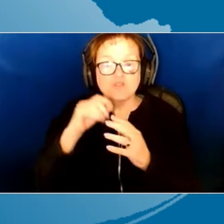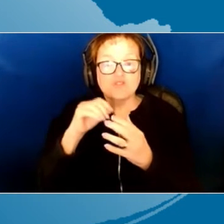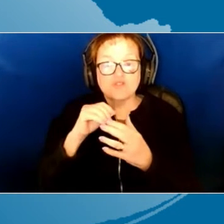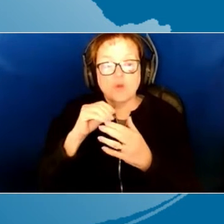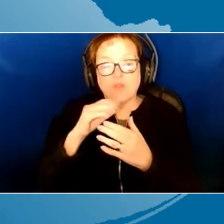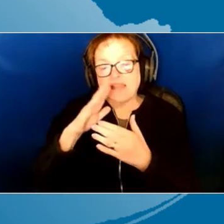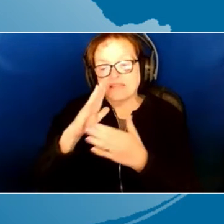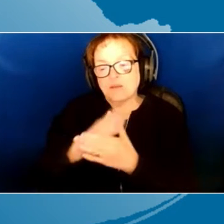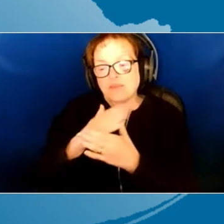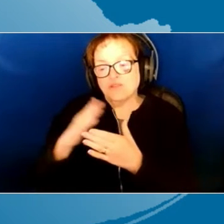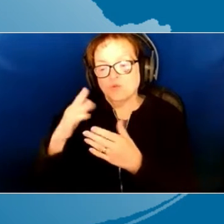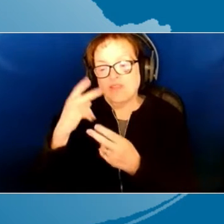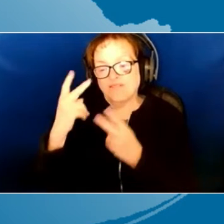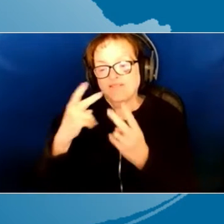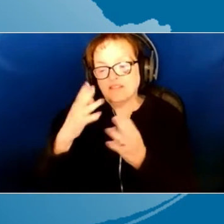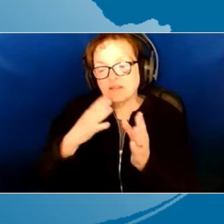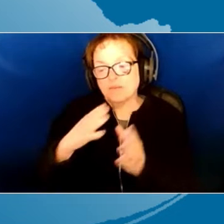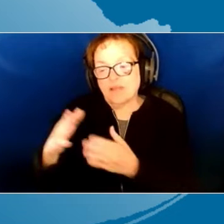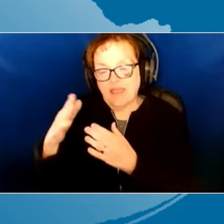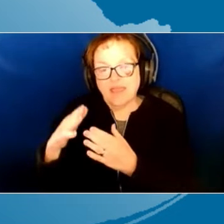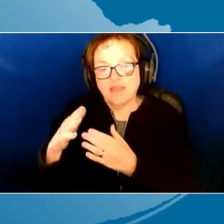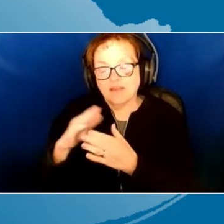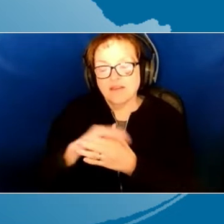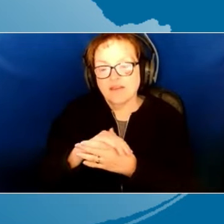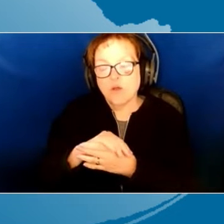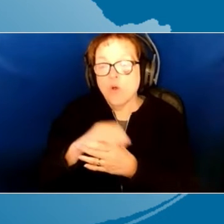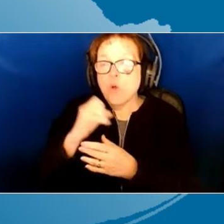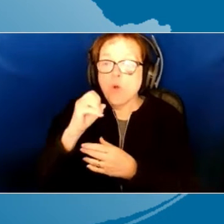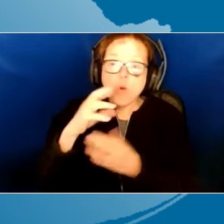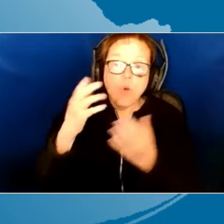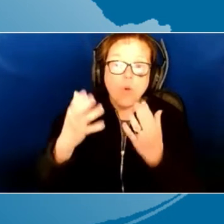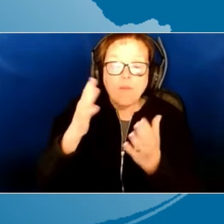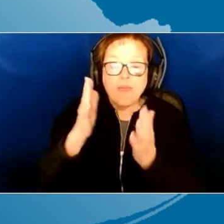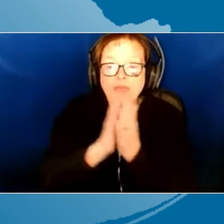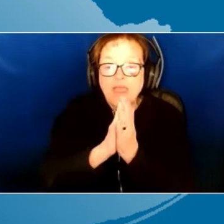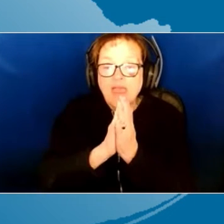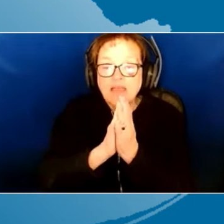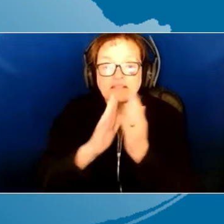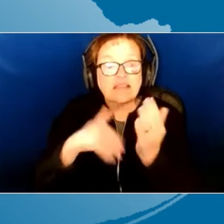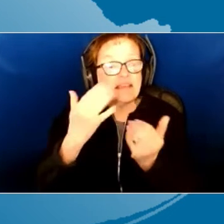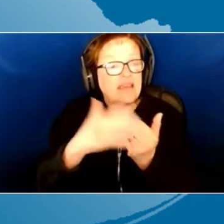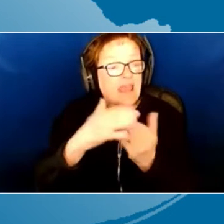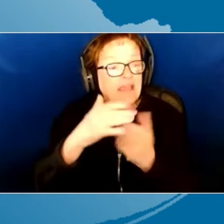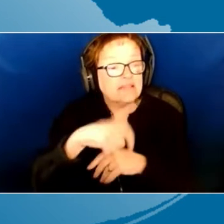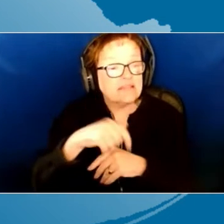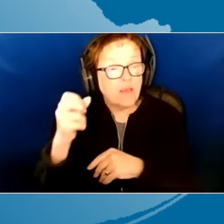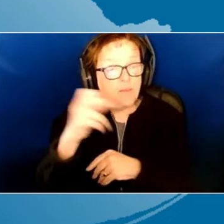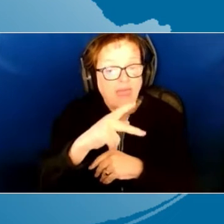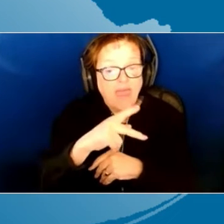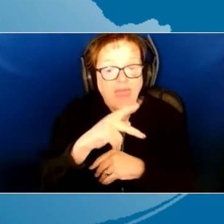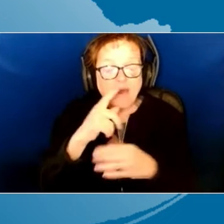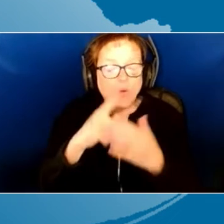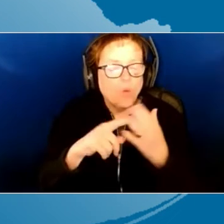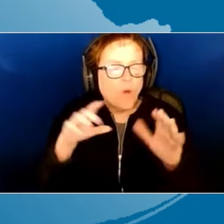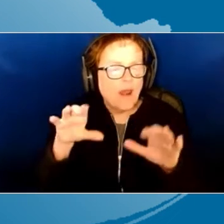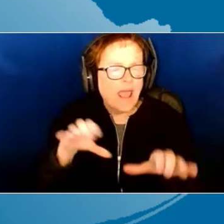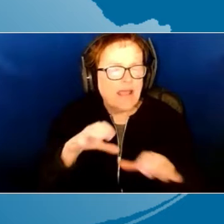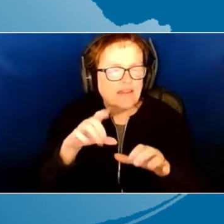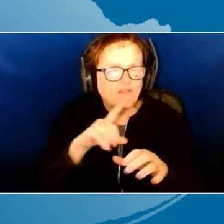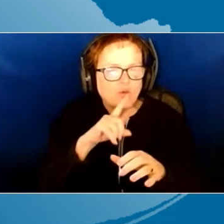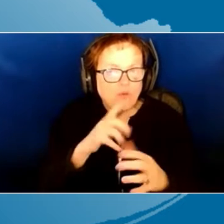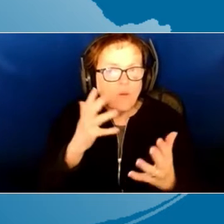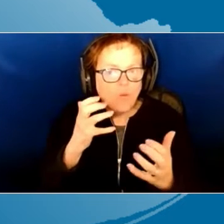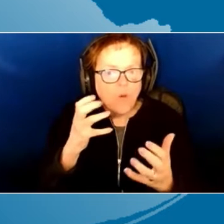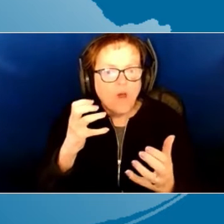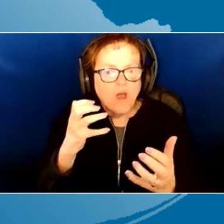visit planning action question. Or I might ask, the next time I come back, what's the activity that you really want us to